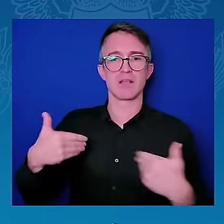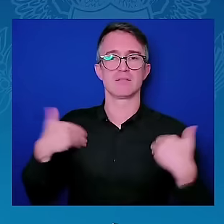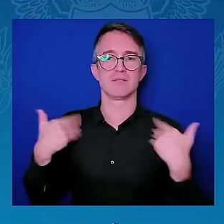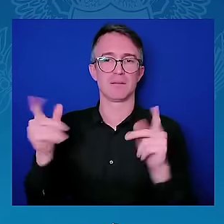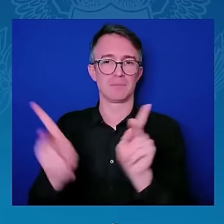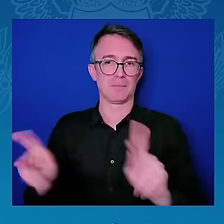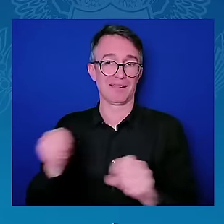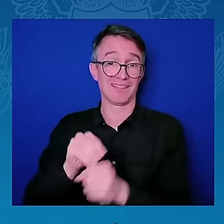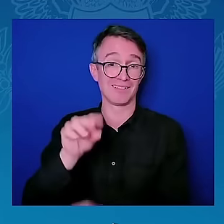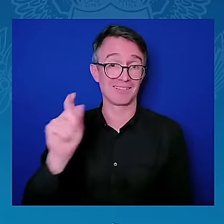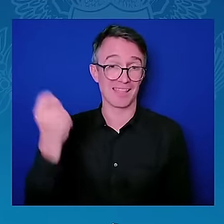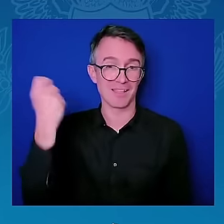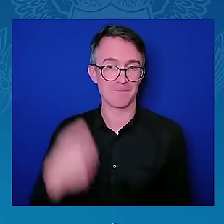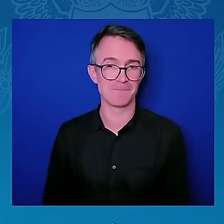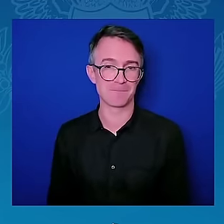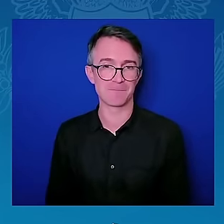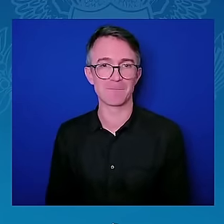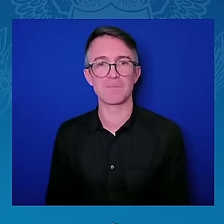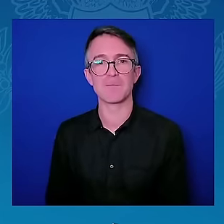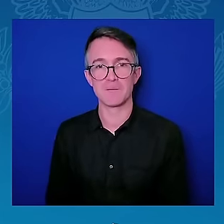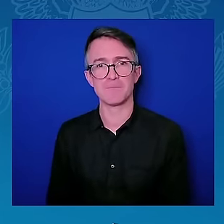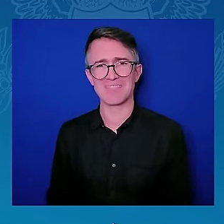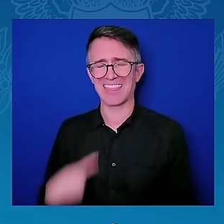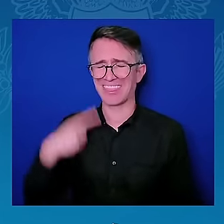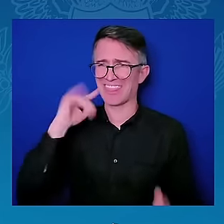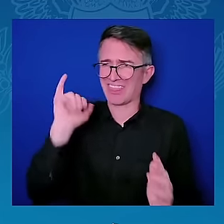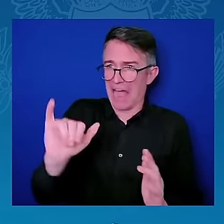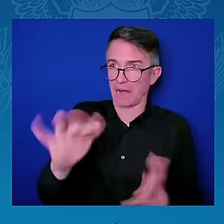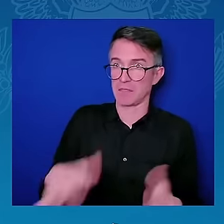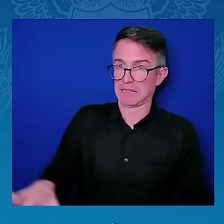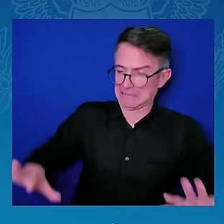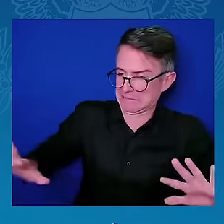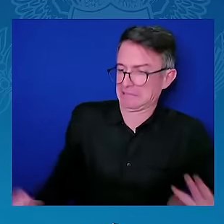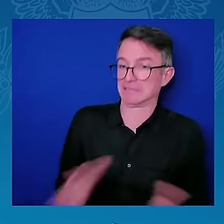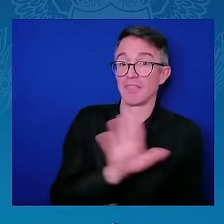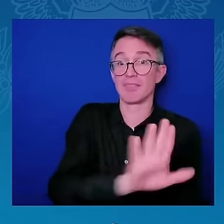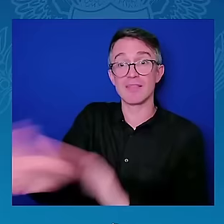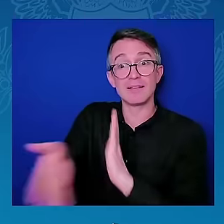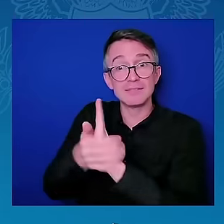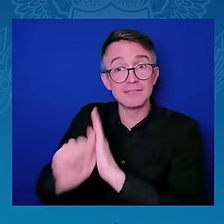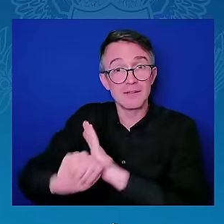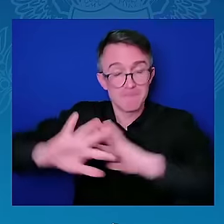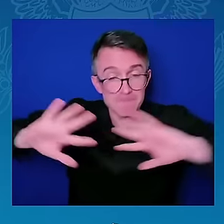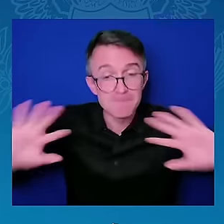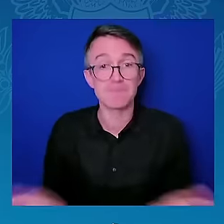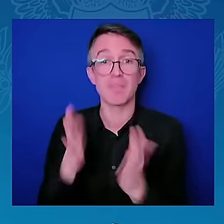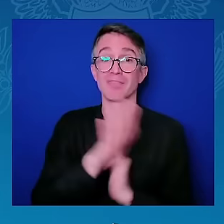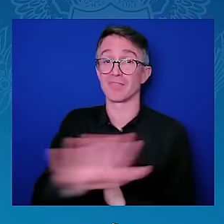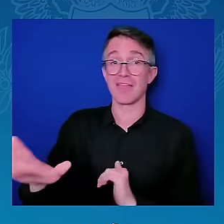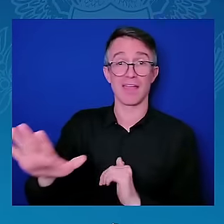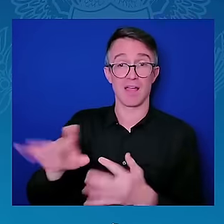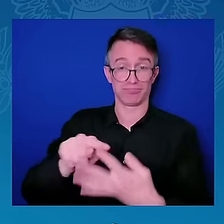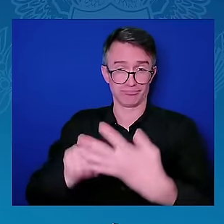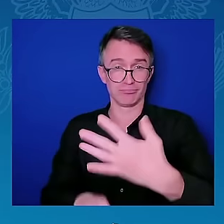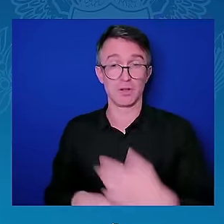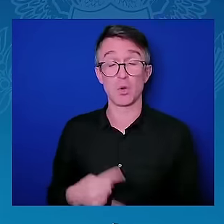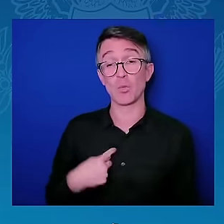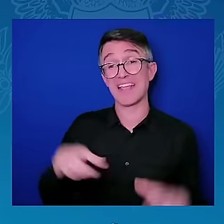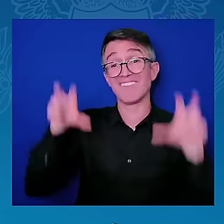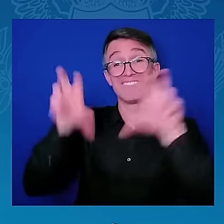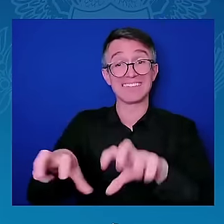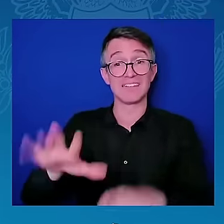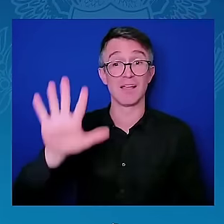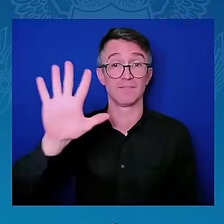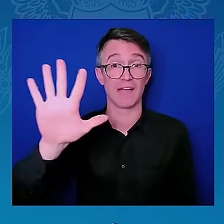believe is an investment. Because if there is a single most important asset that we have is our human